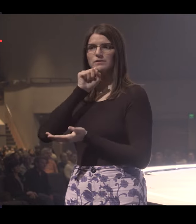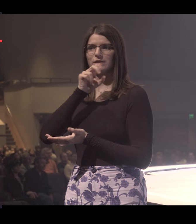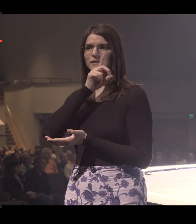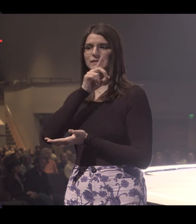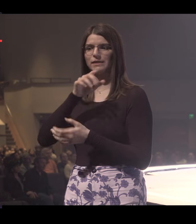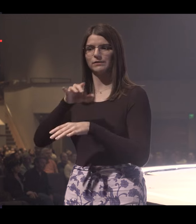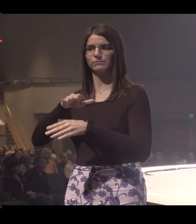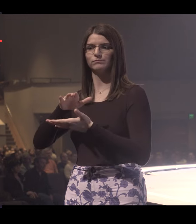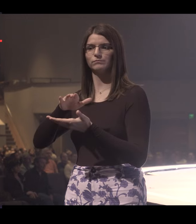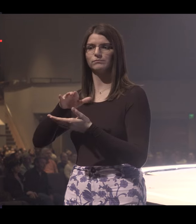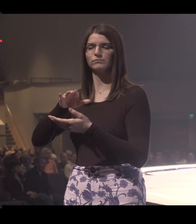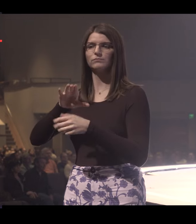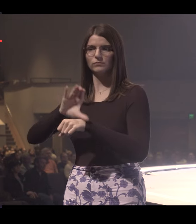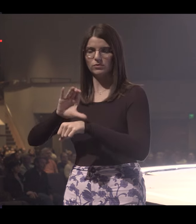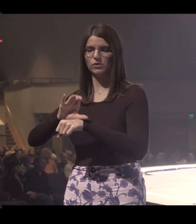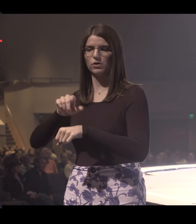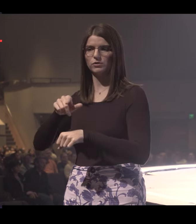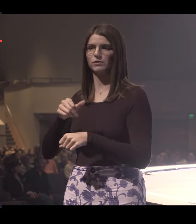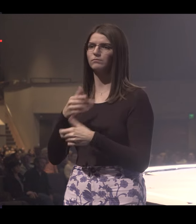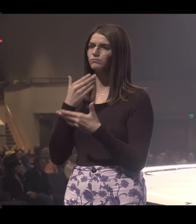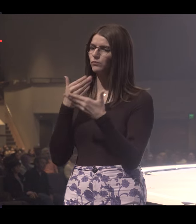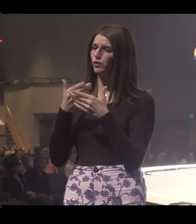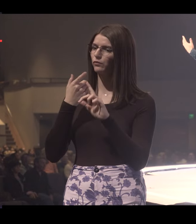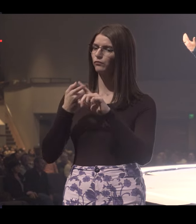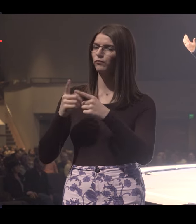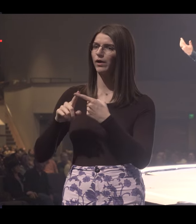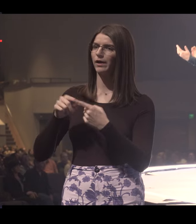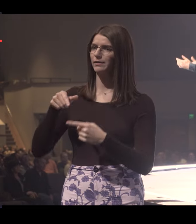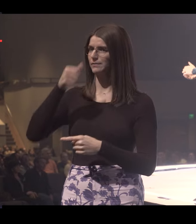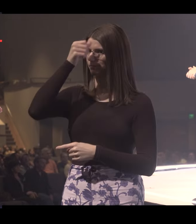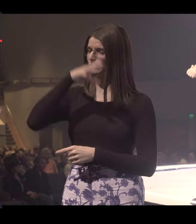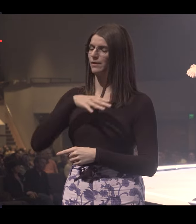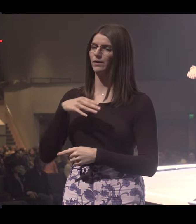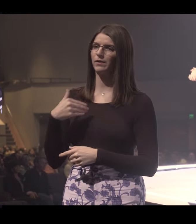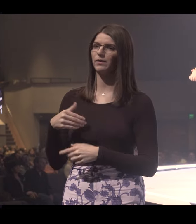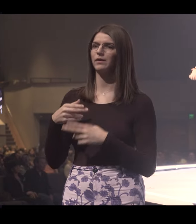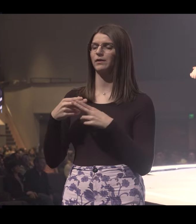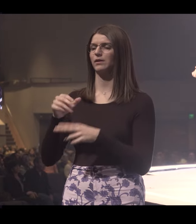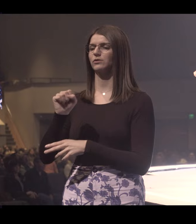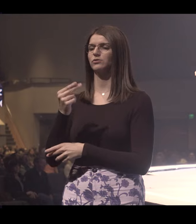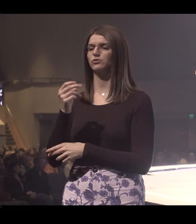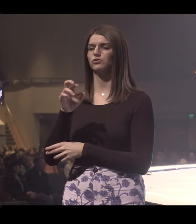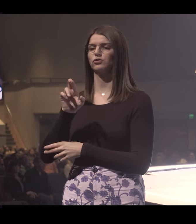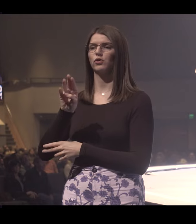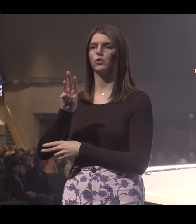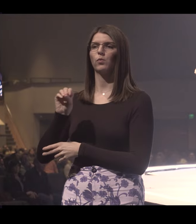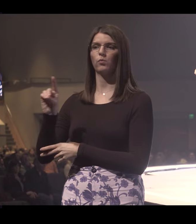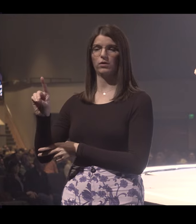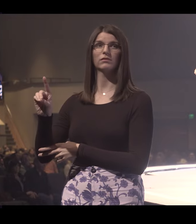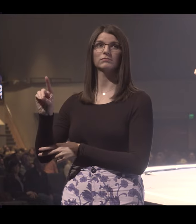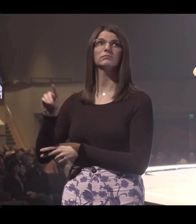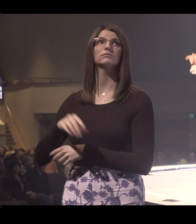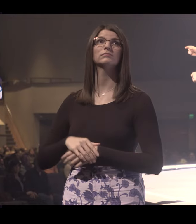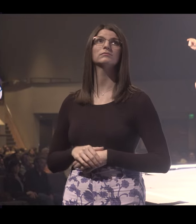Scottsdale campus. It's one of my dear friends. He's one of the most godly men I know. His name's Sherwood Duhon.